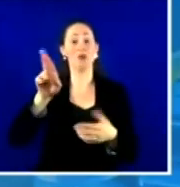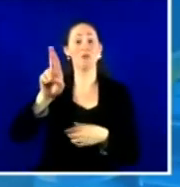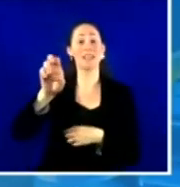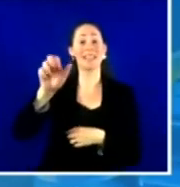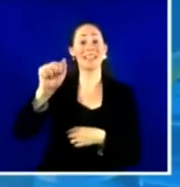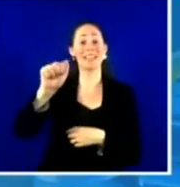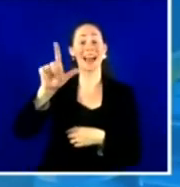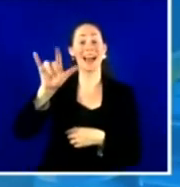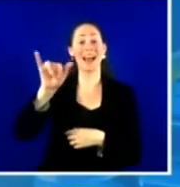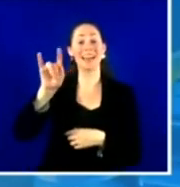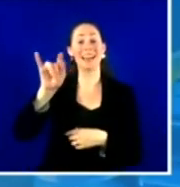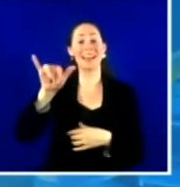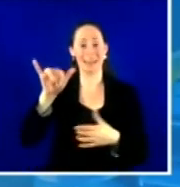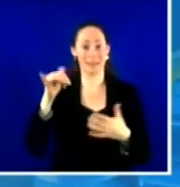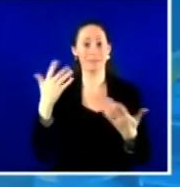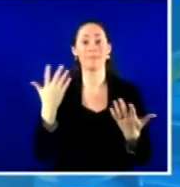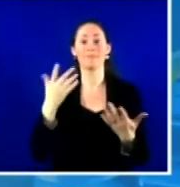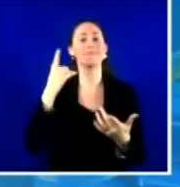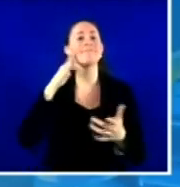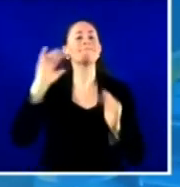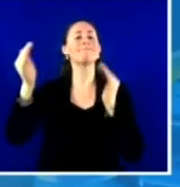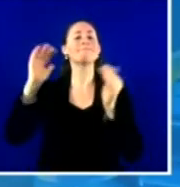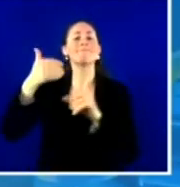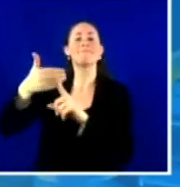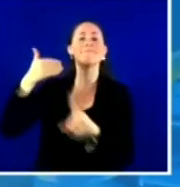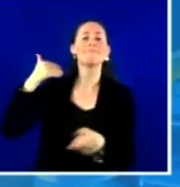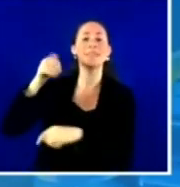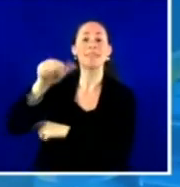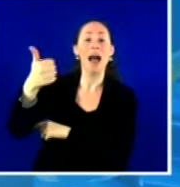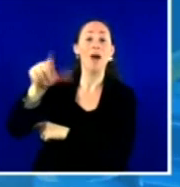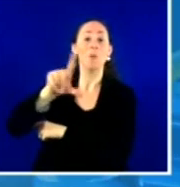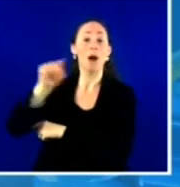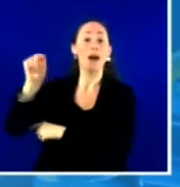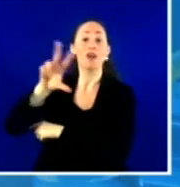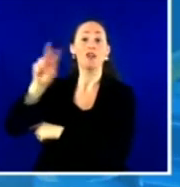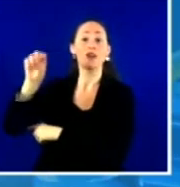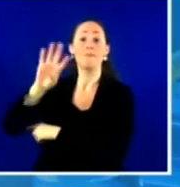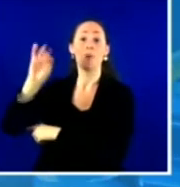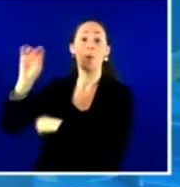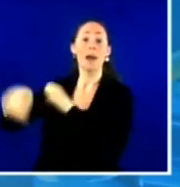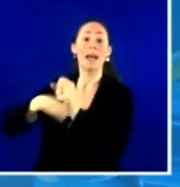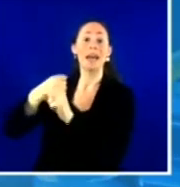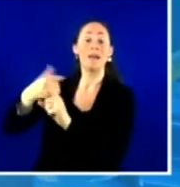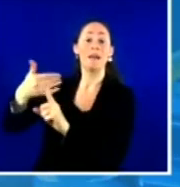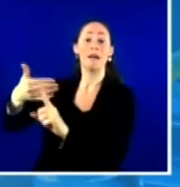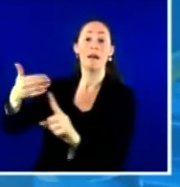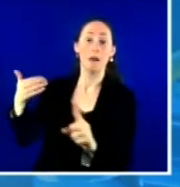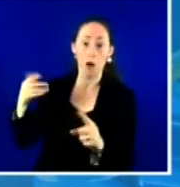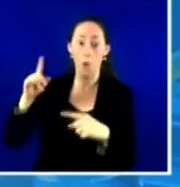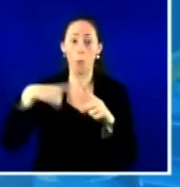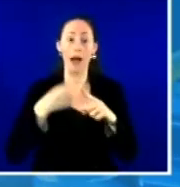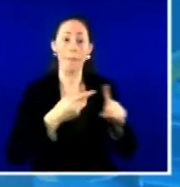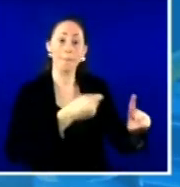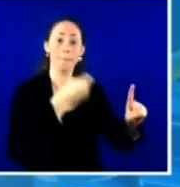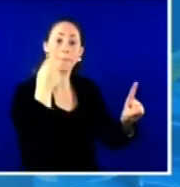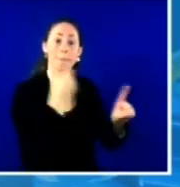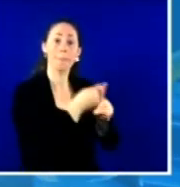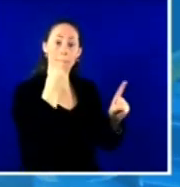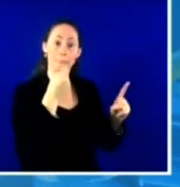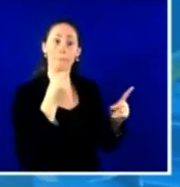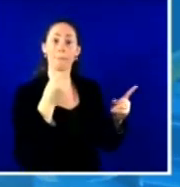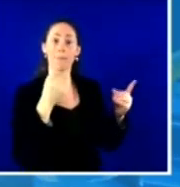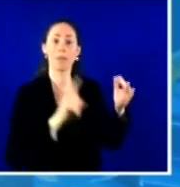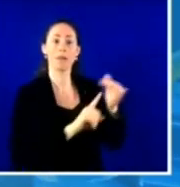and beyond, when we're in a time of national crisis, it is all too predictable every time which groups